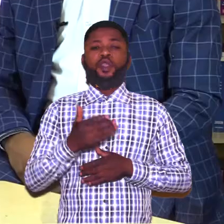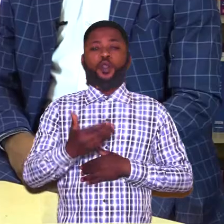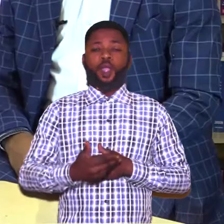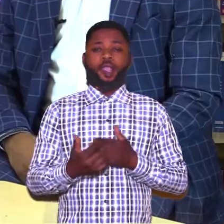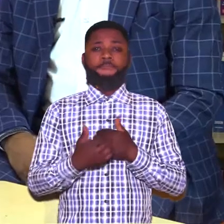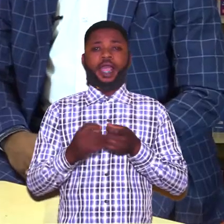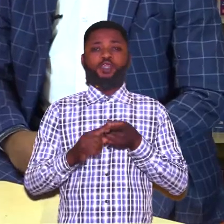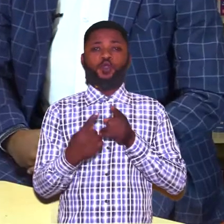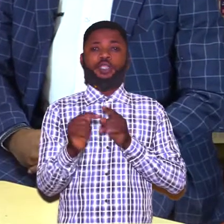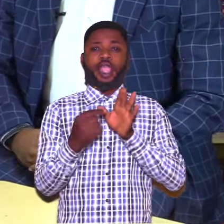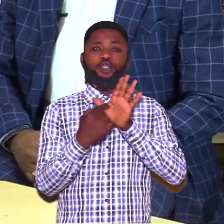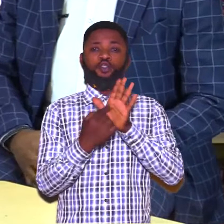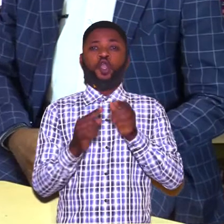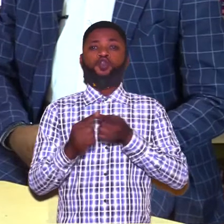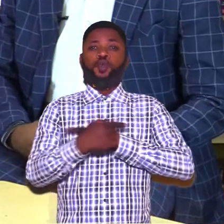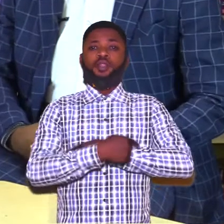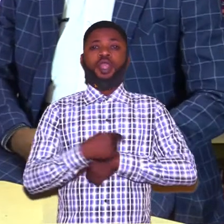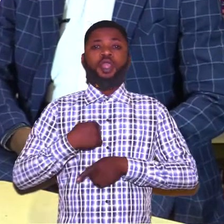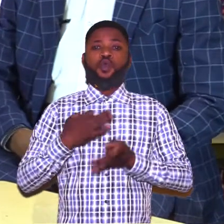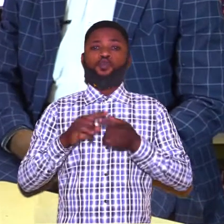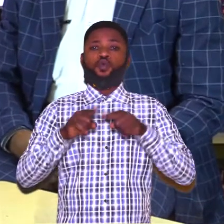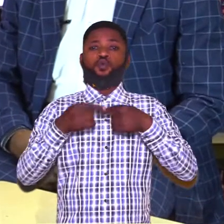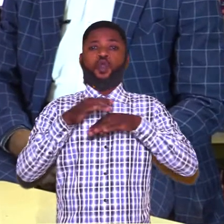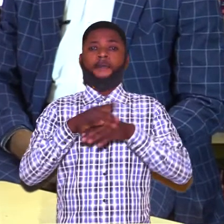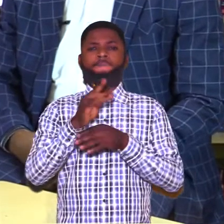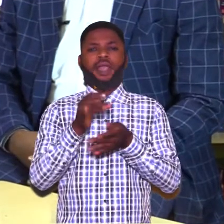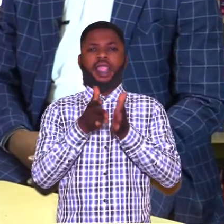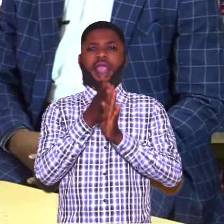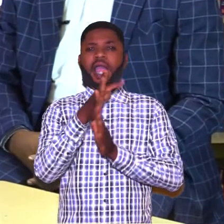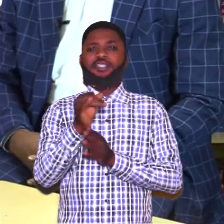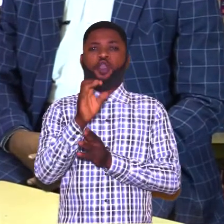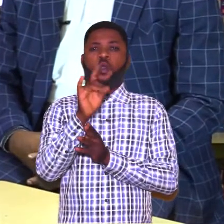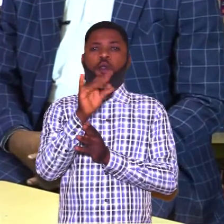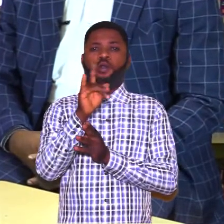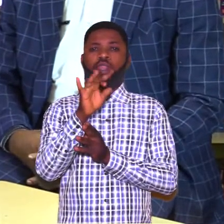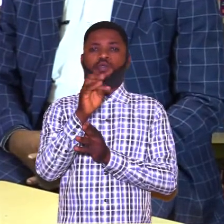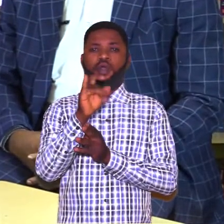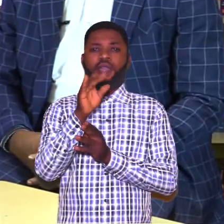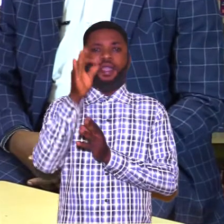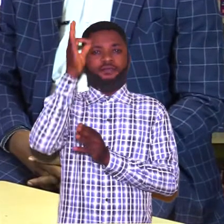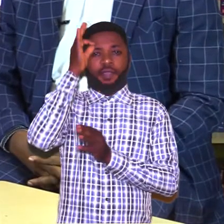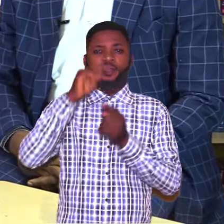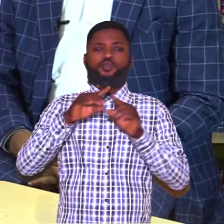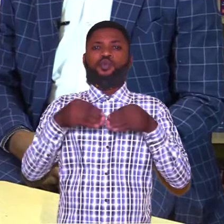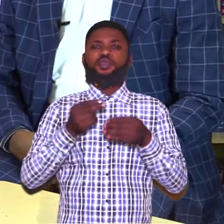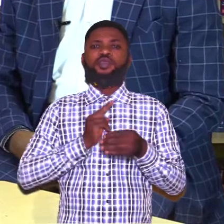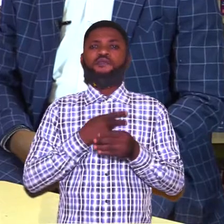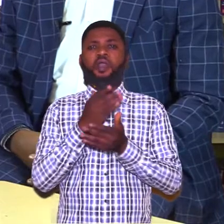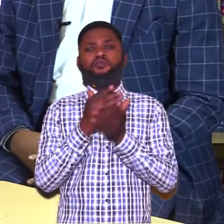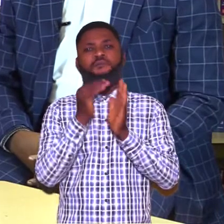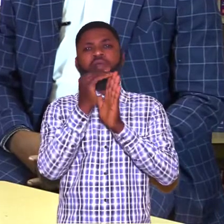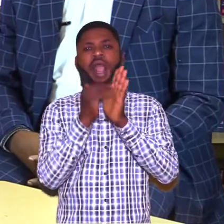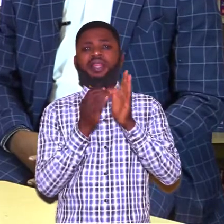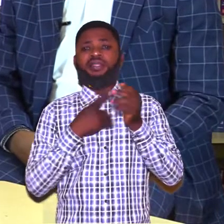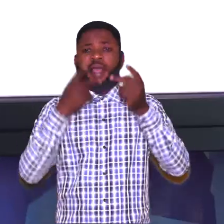Welcome back to the show. Today, we'll go on by asking Olai Wola Olufemi to give us some